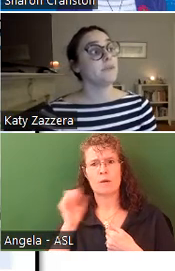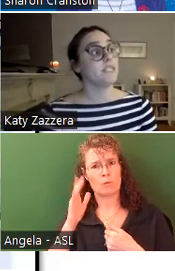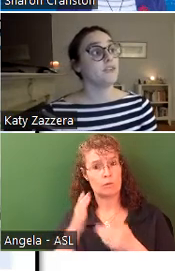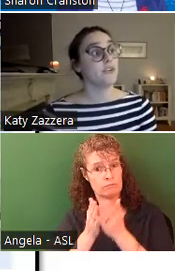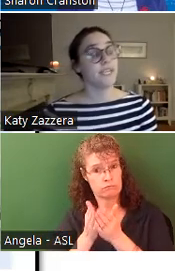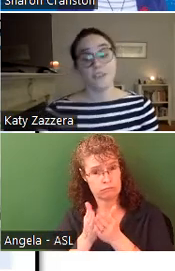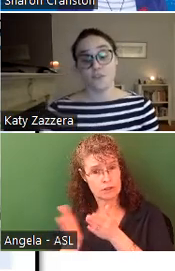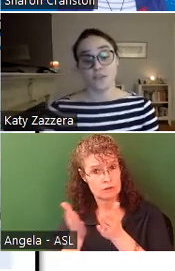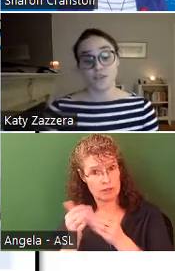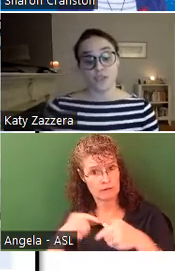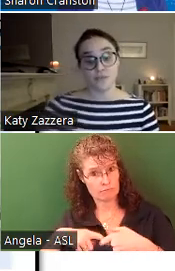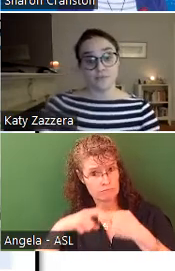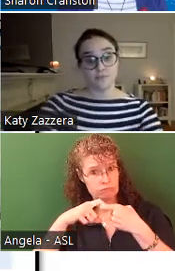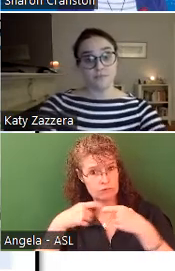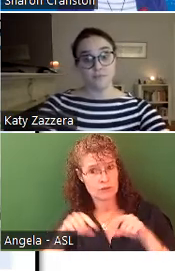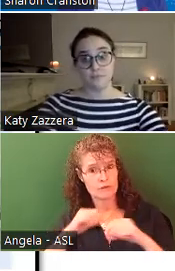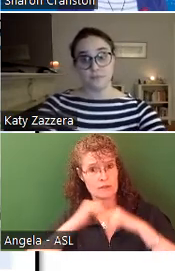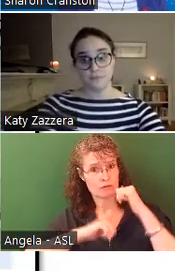be disrupted during construction?